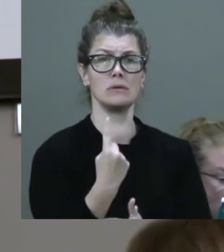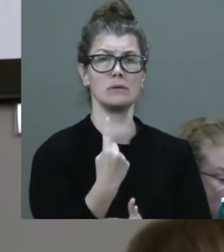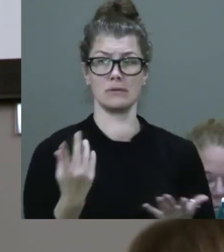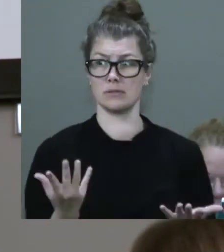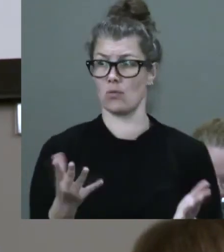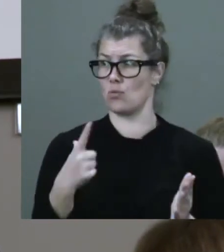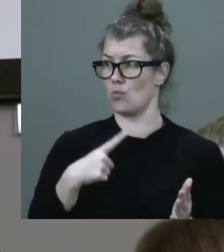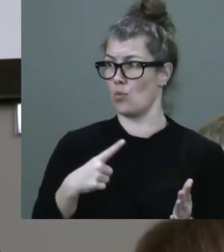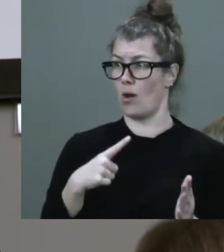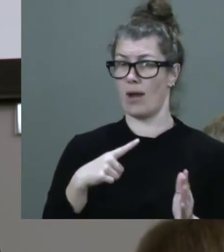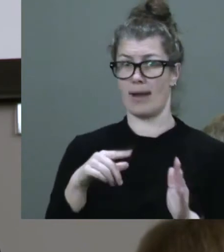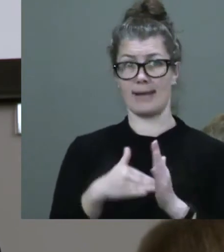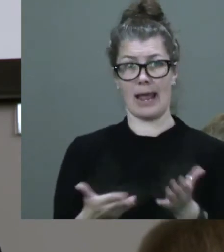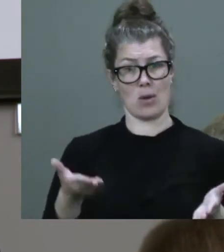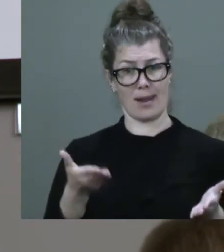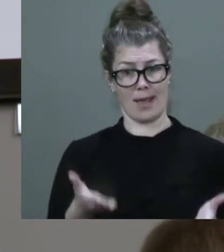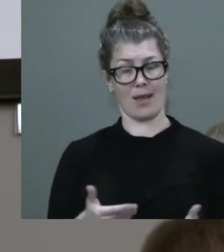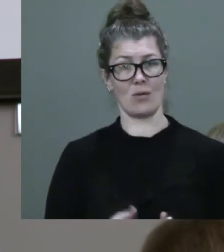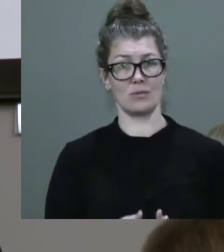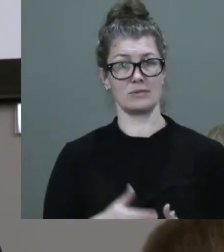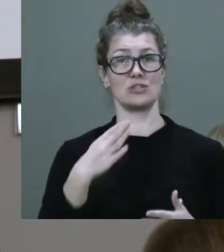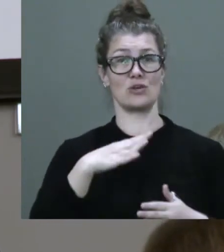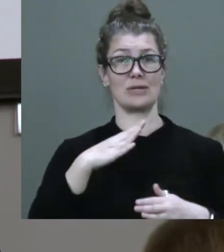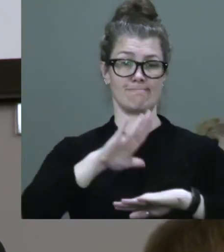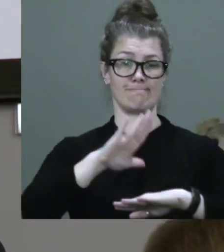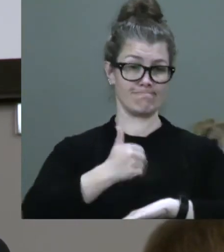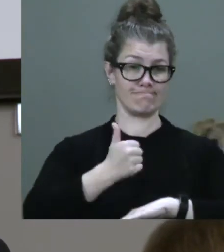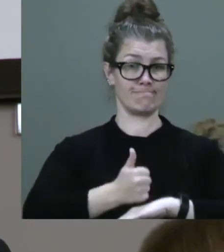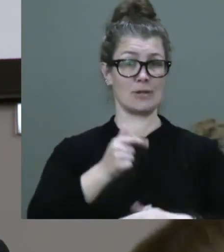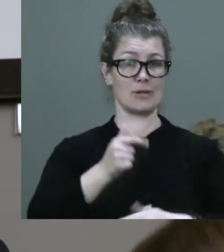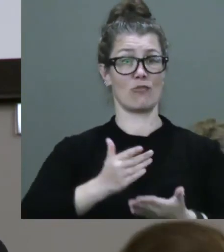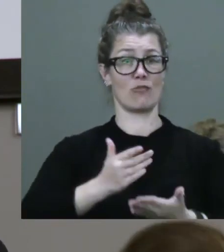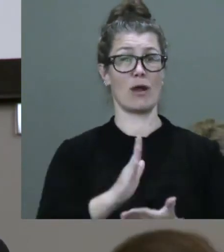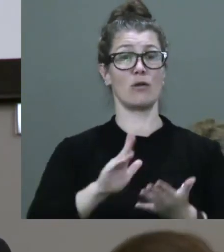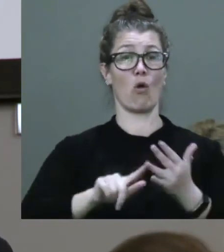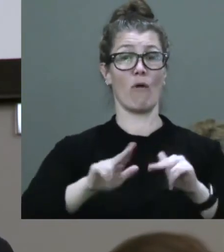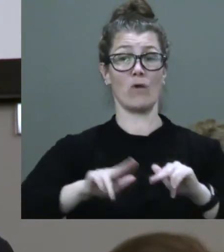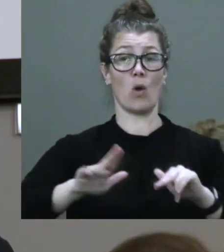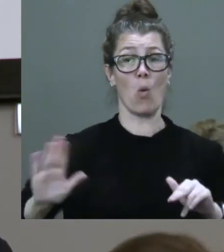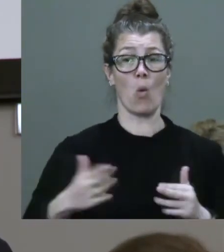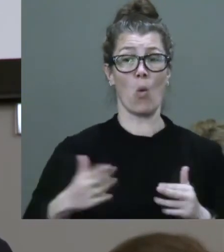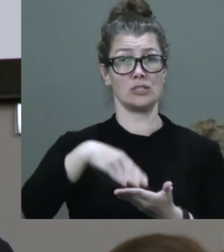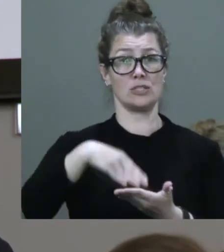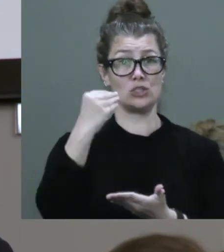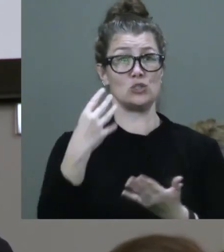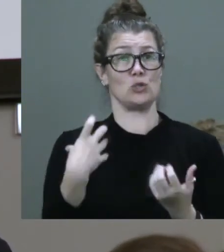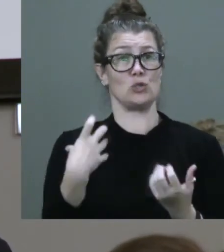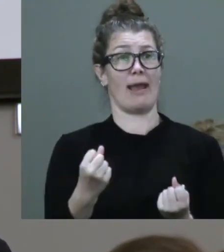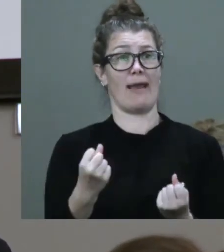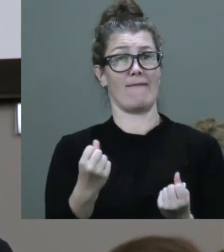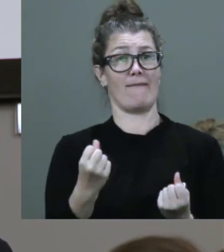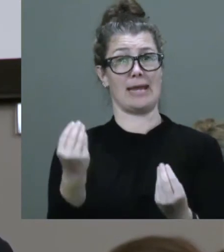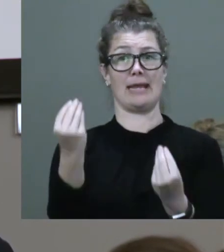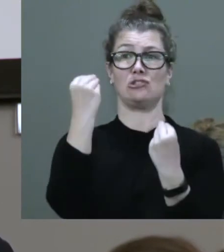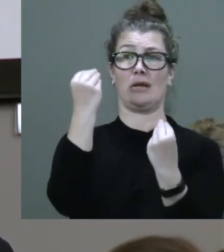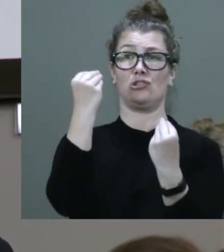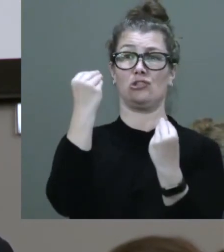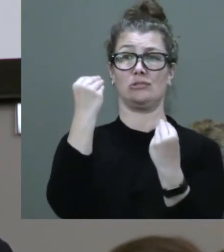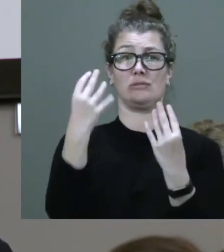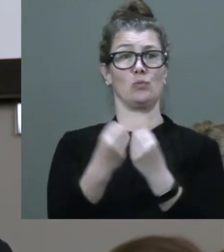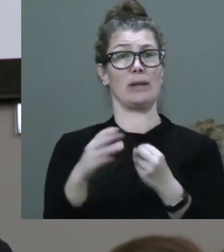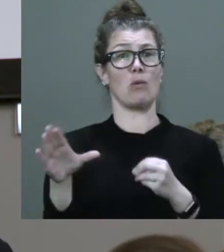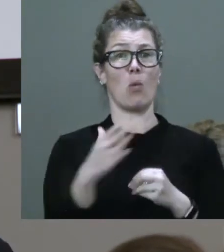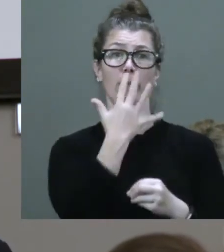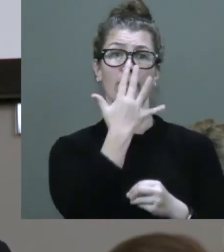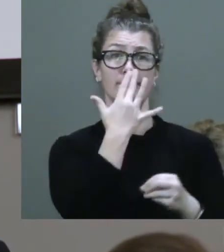first and foremost is assert the right of every student to be educated alongside their peers.